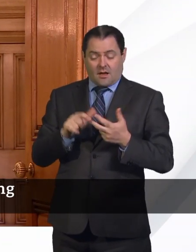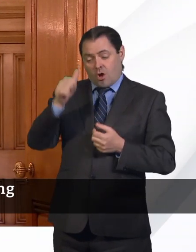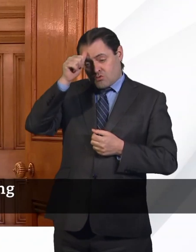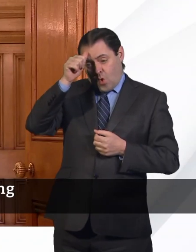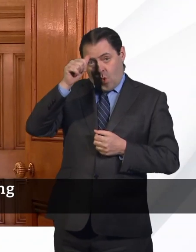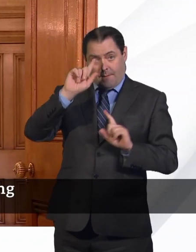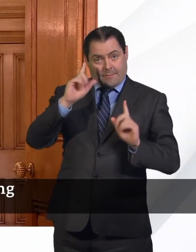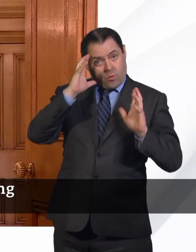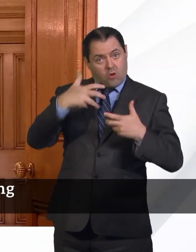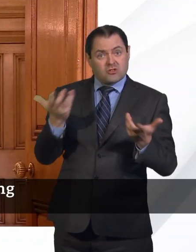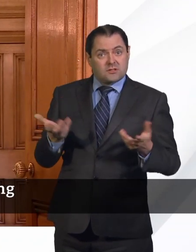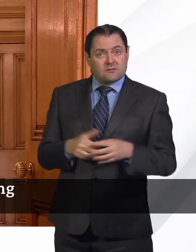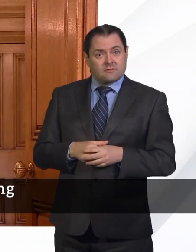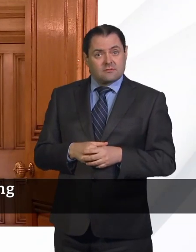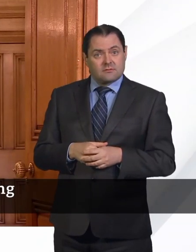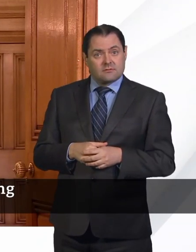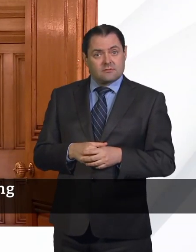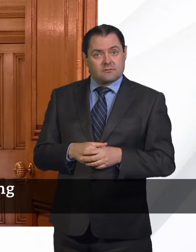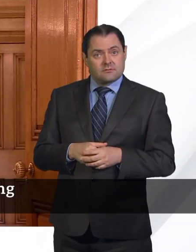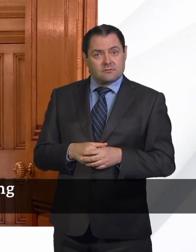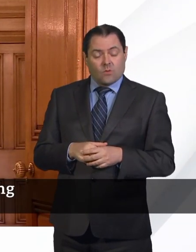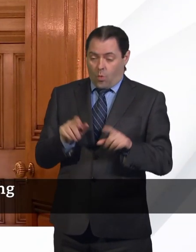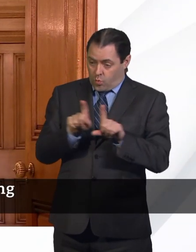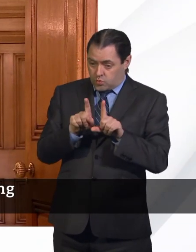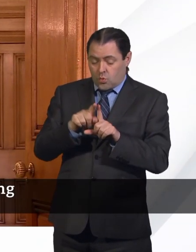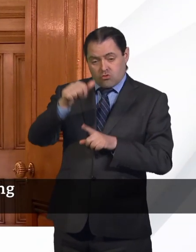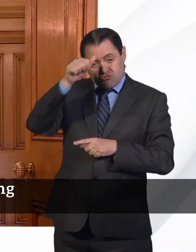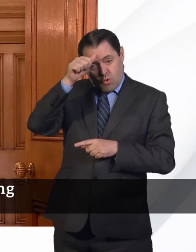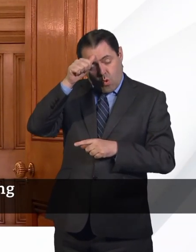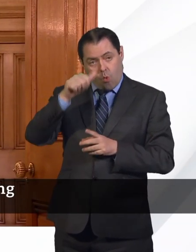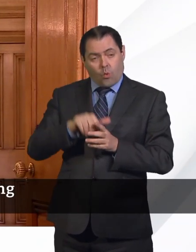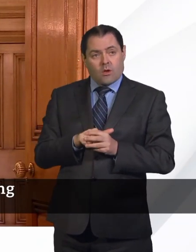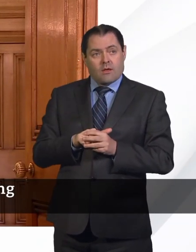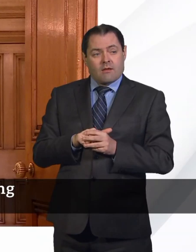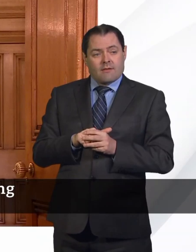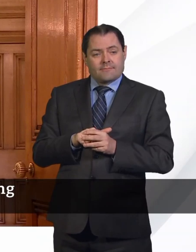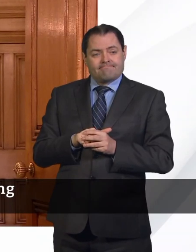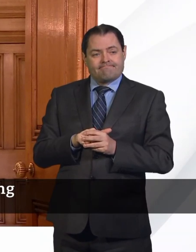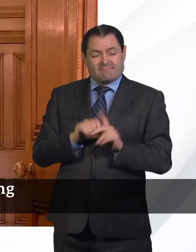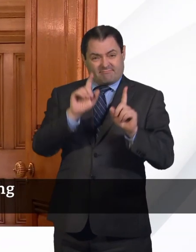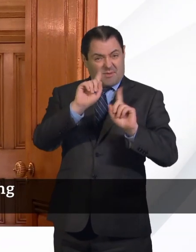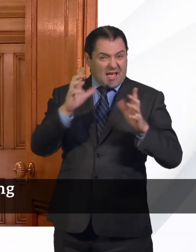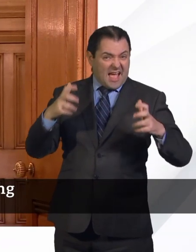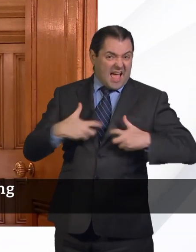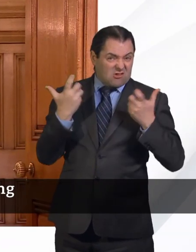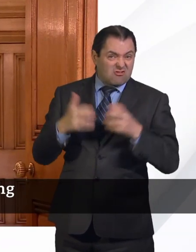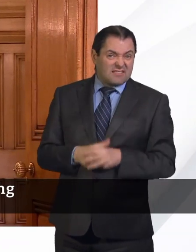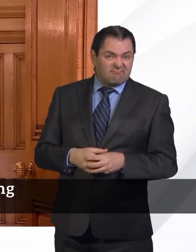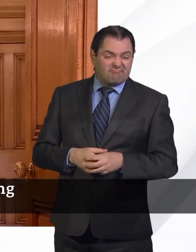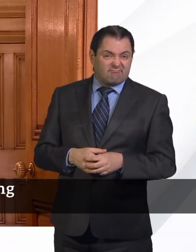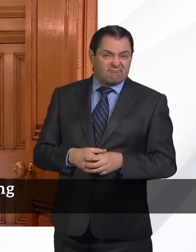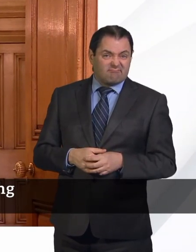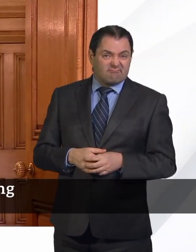concerns that people have. And I understand the the anger that's that people feel